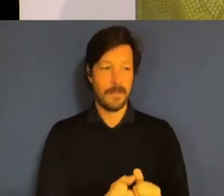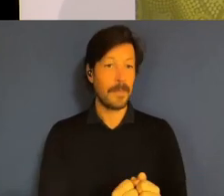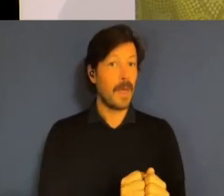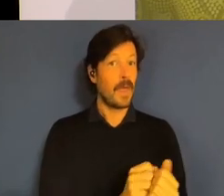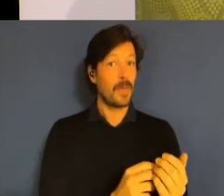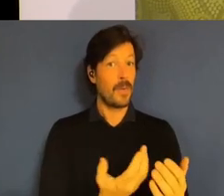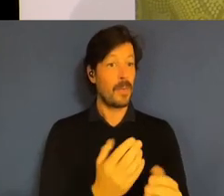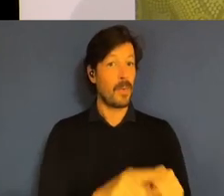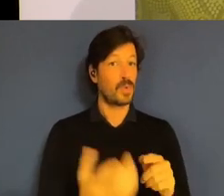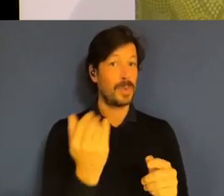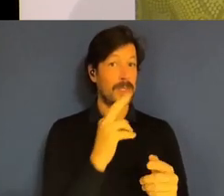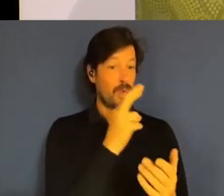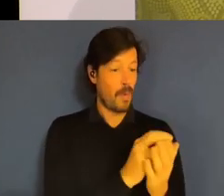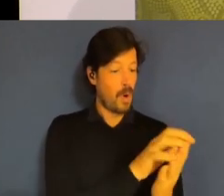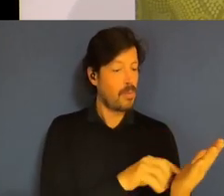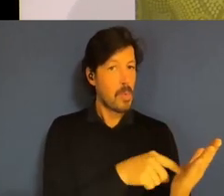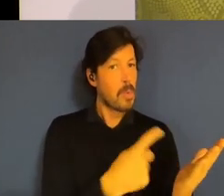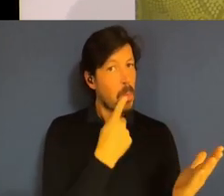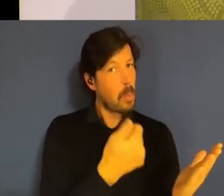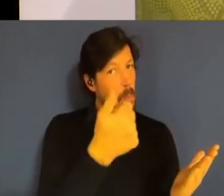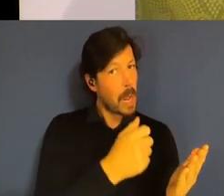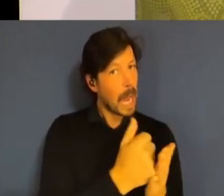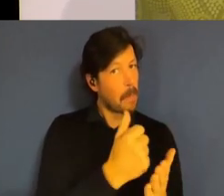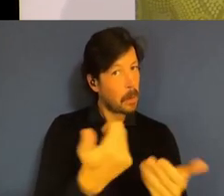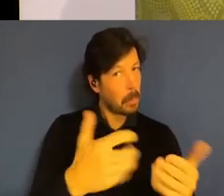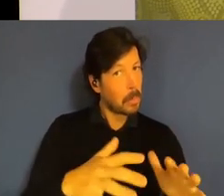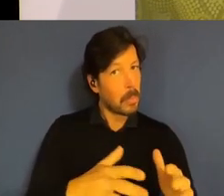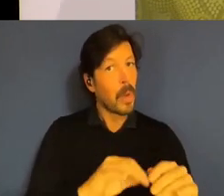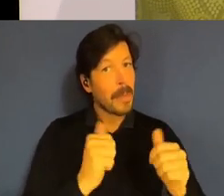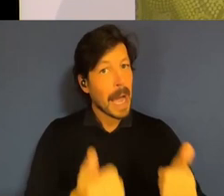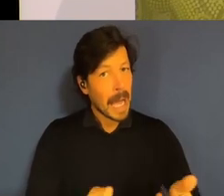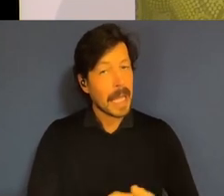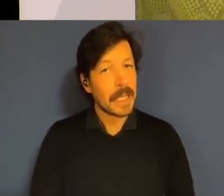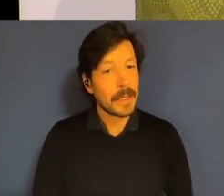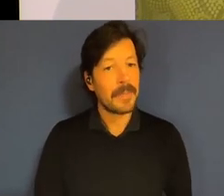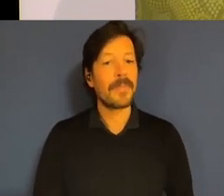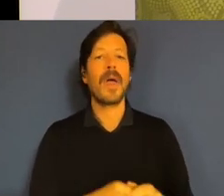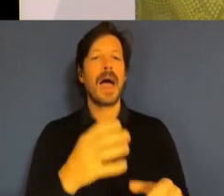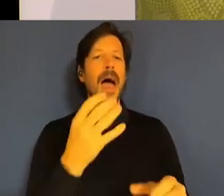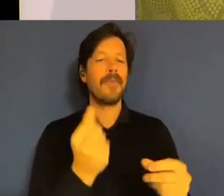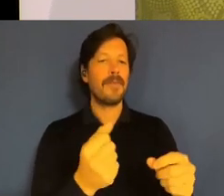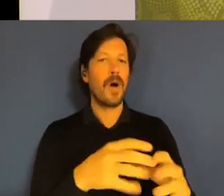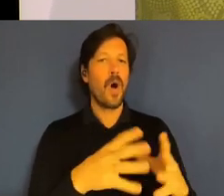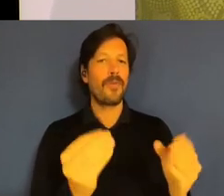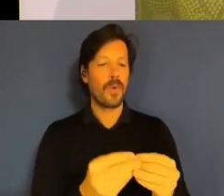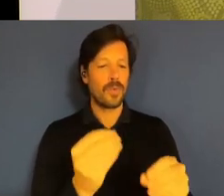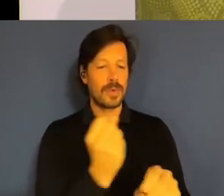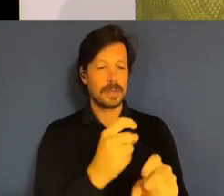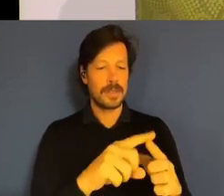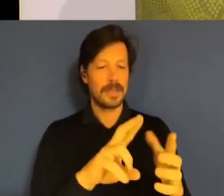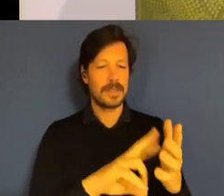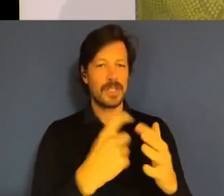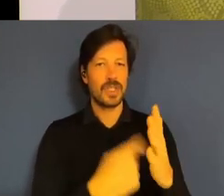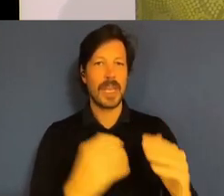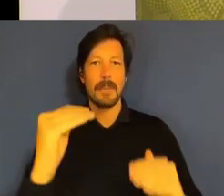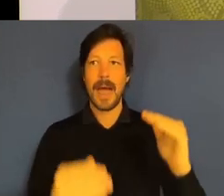good progress has been made in this area. For example, the APS has achieved overall gender balance at most senior leadership levels for the first